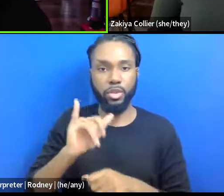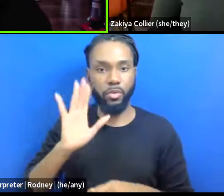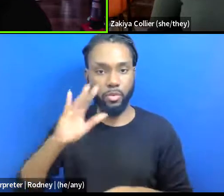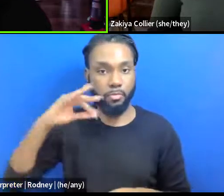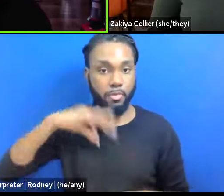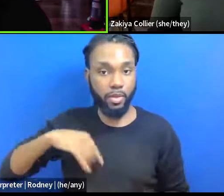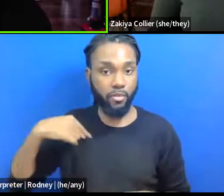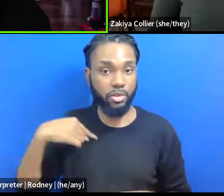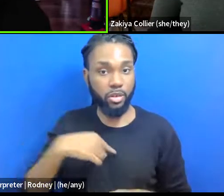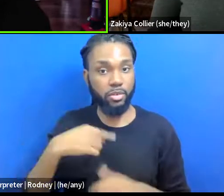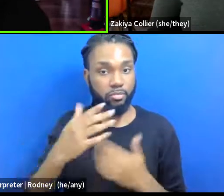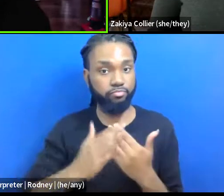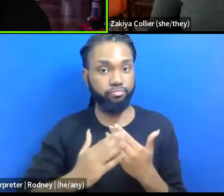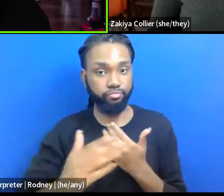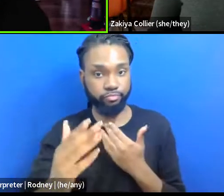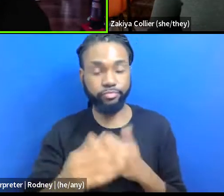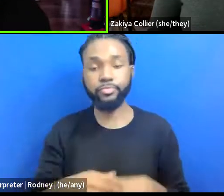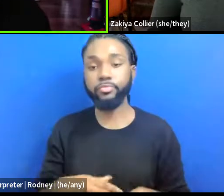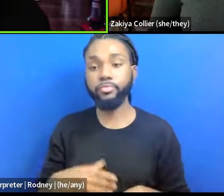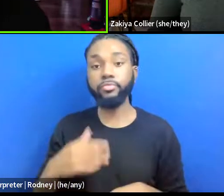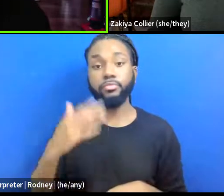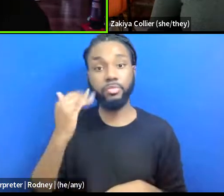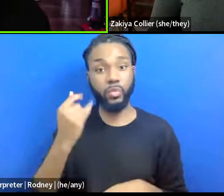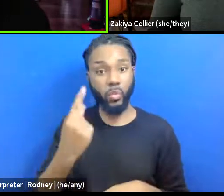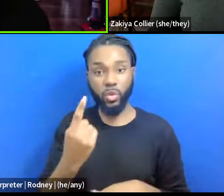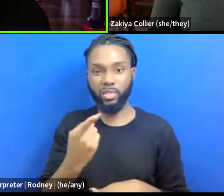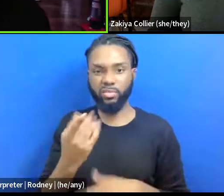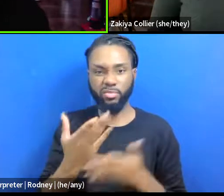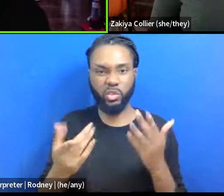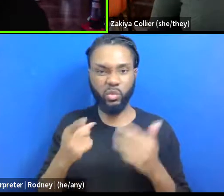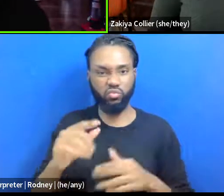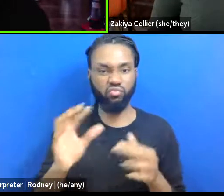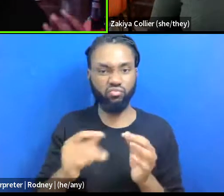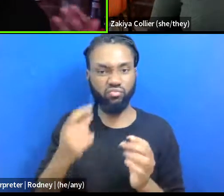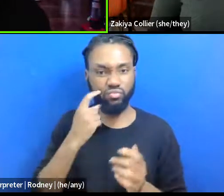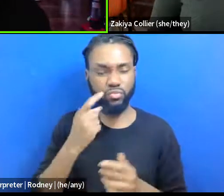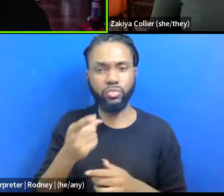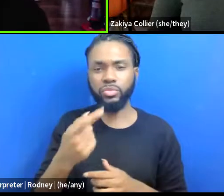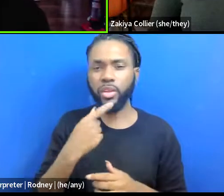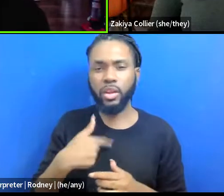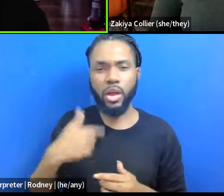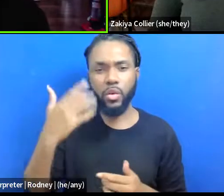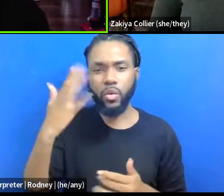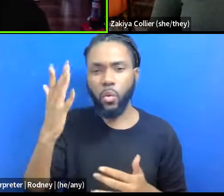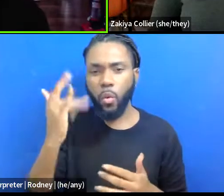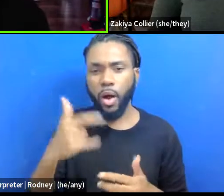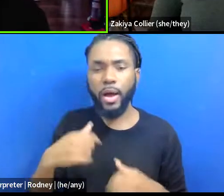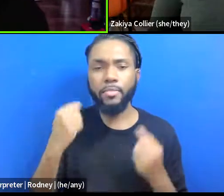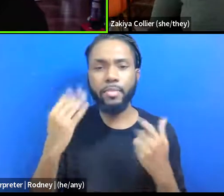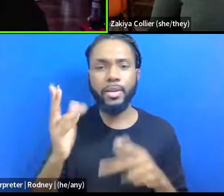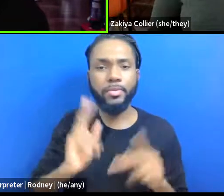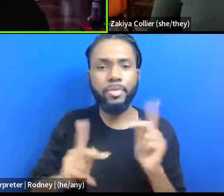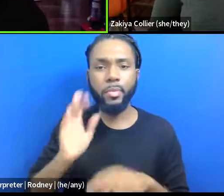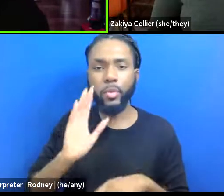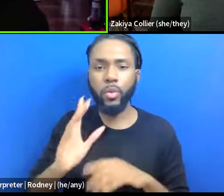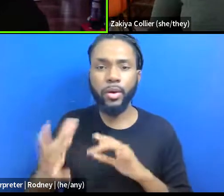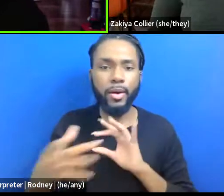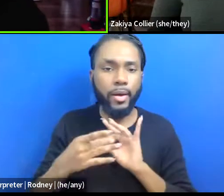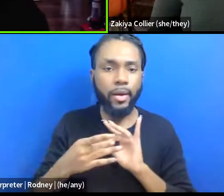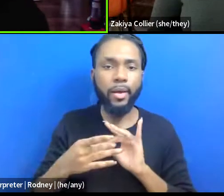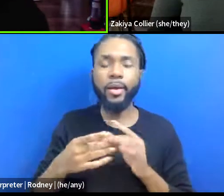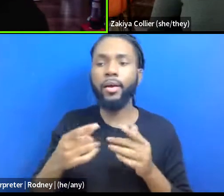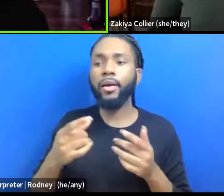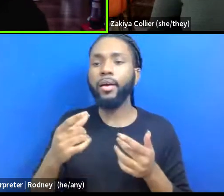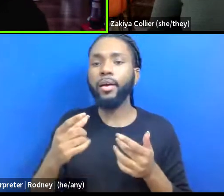Continuance because, one of the things that you said earlier was like, I don't know why, you know, so many people are connecting to it or are upset